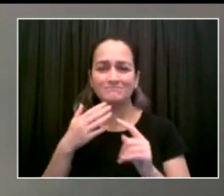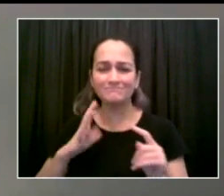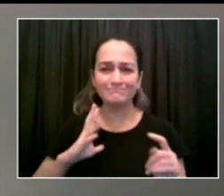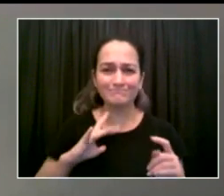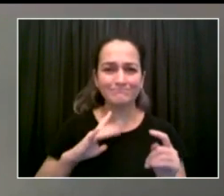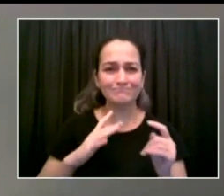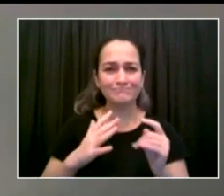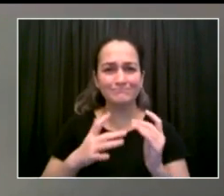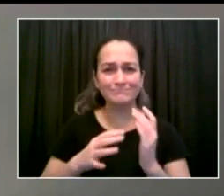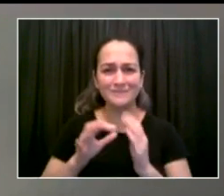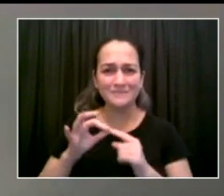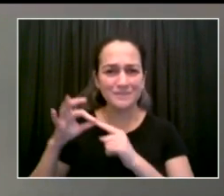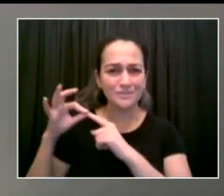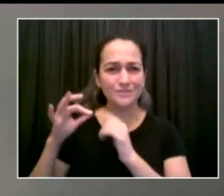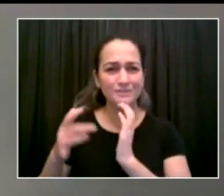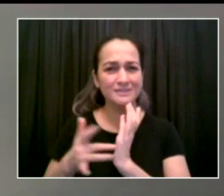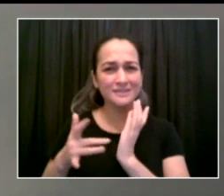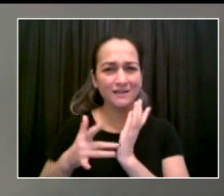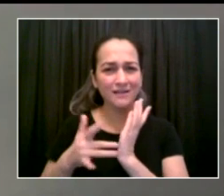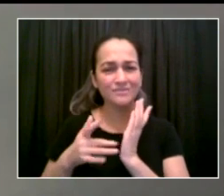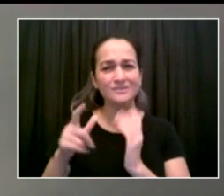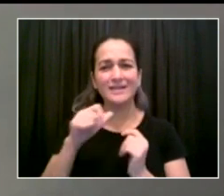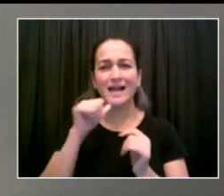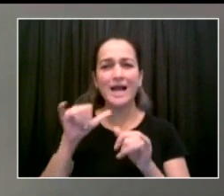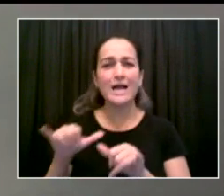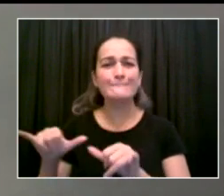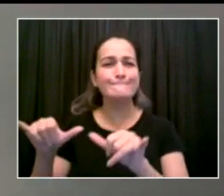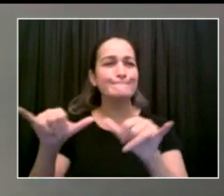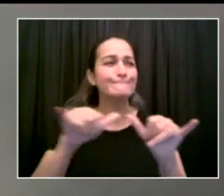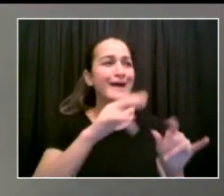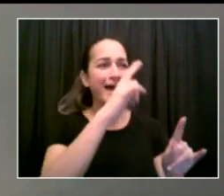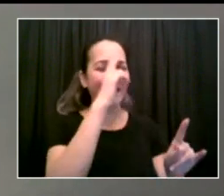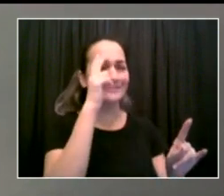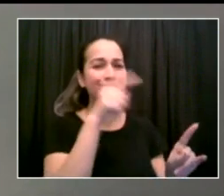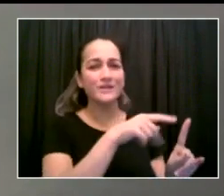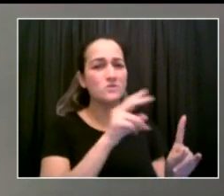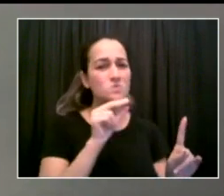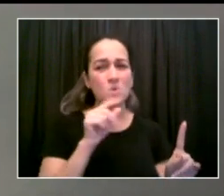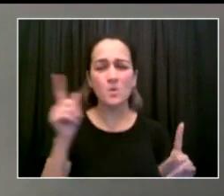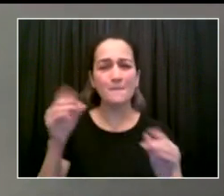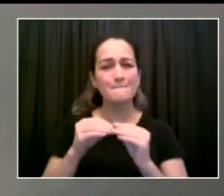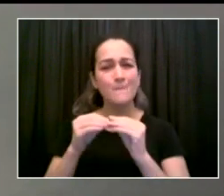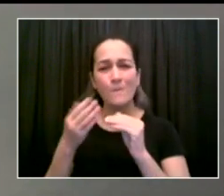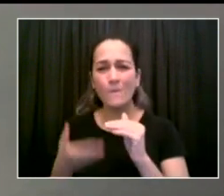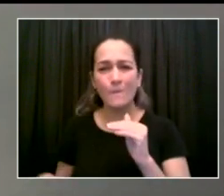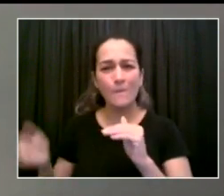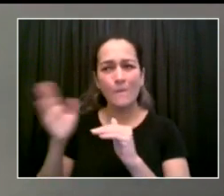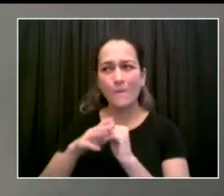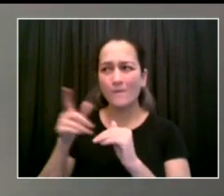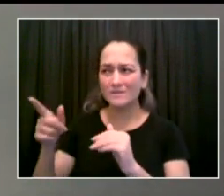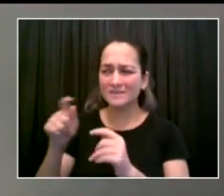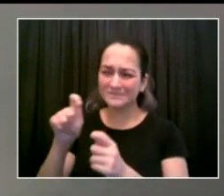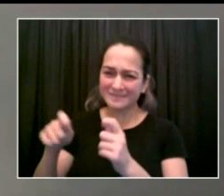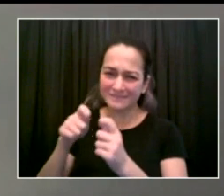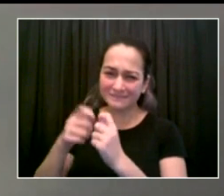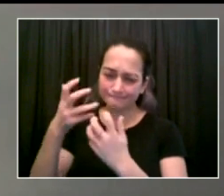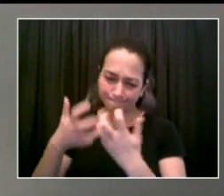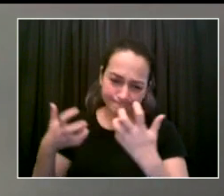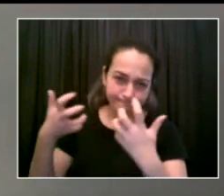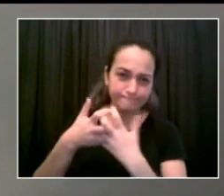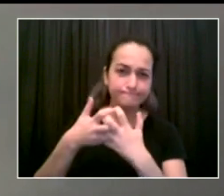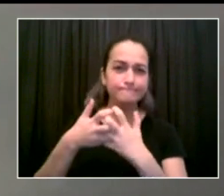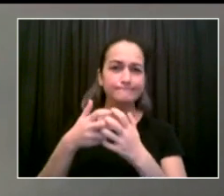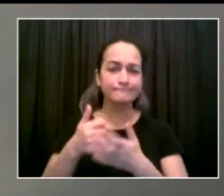in a fresh coat of paint and some couches. I need to construct the rooms. So, we're looking at about three years from